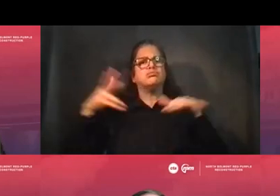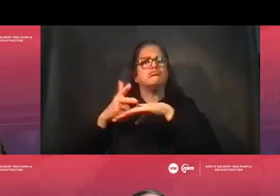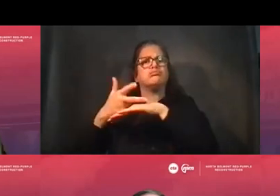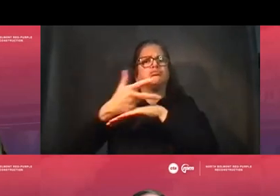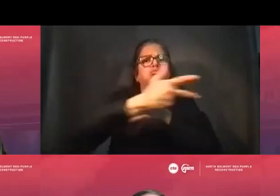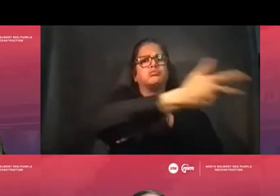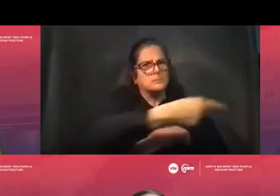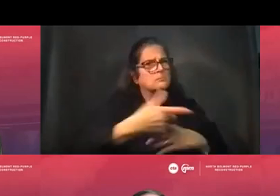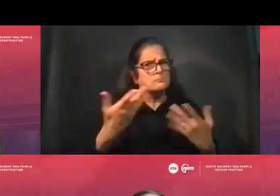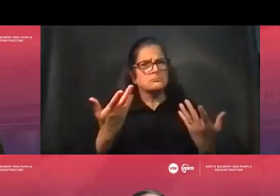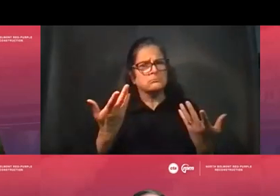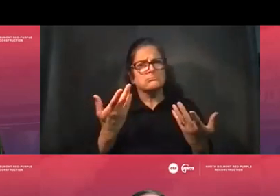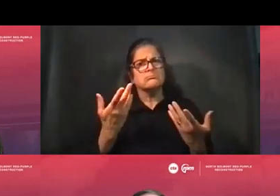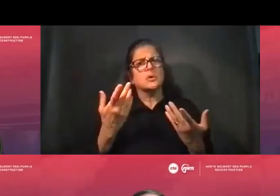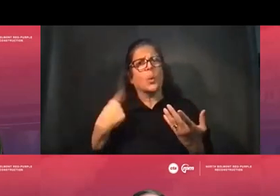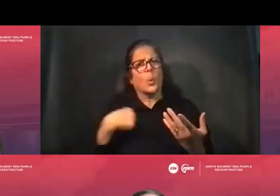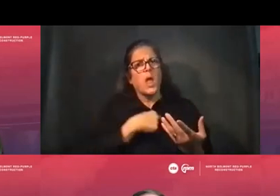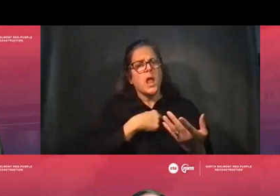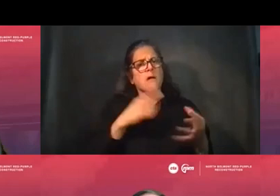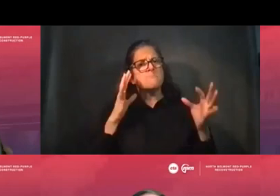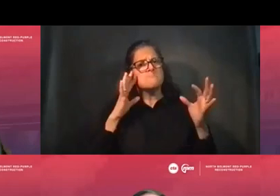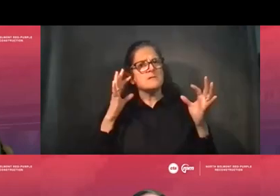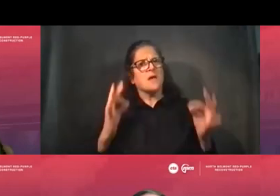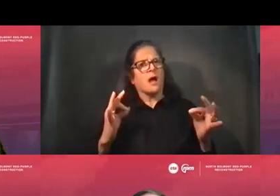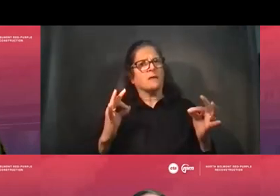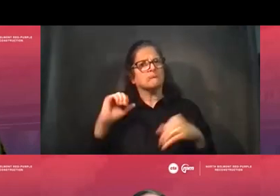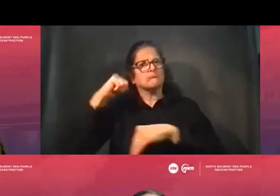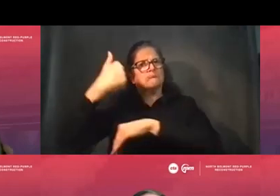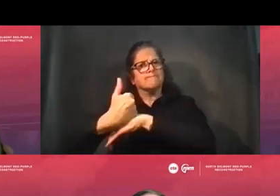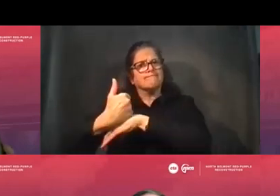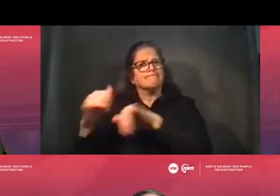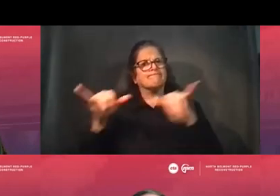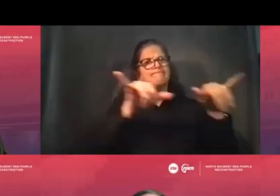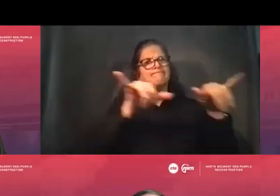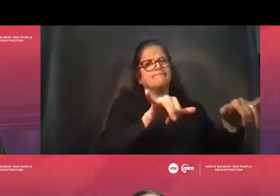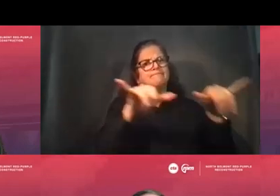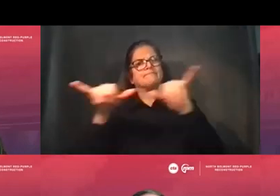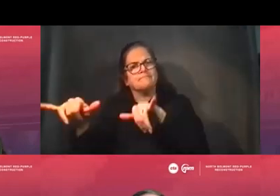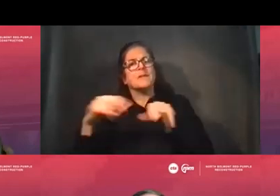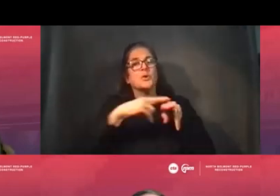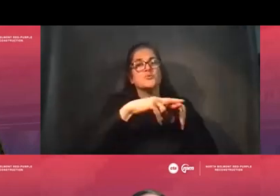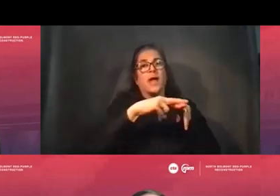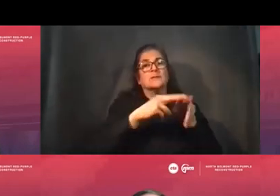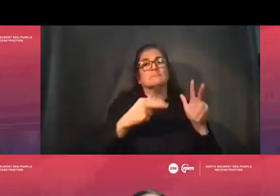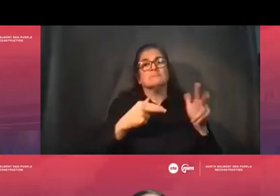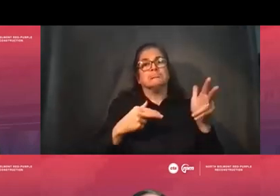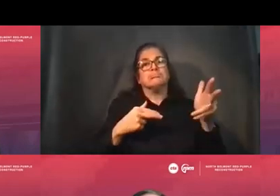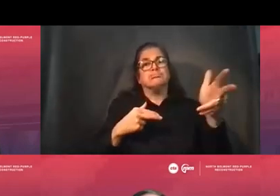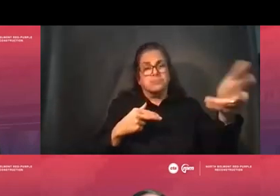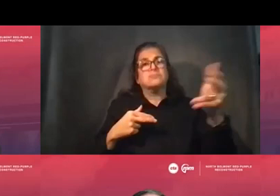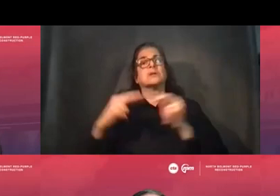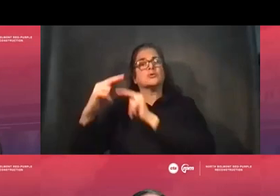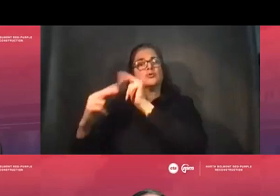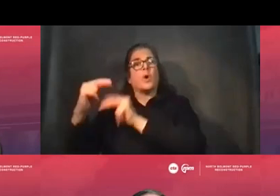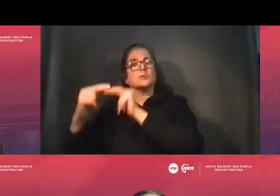and rationale behind them is that's pretty much the noise, the same noise that the train makes. Although it is construction noise. It's